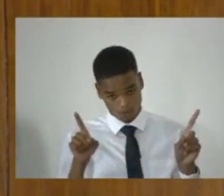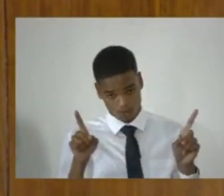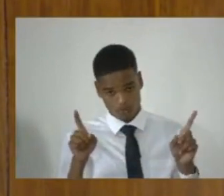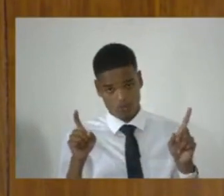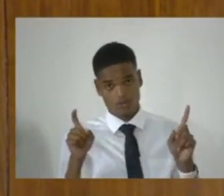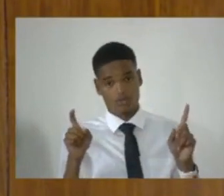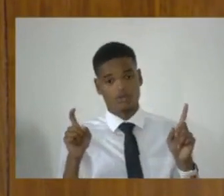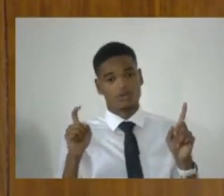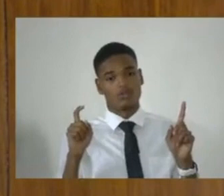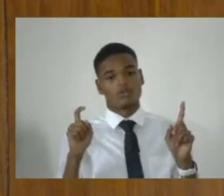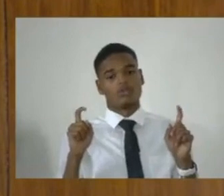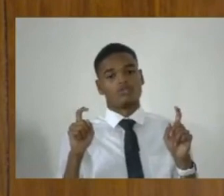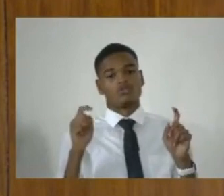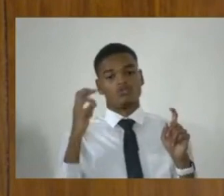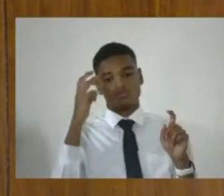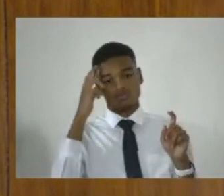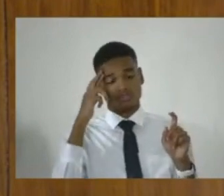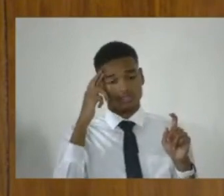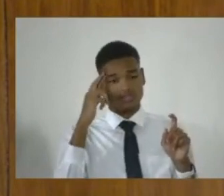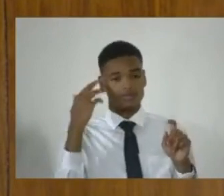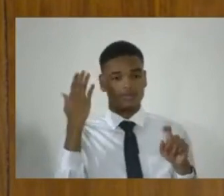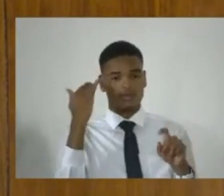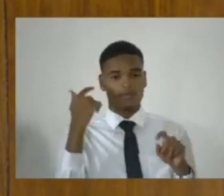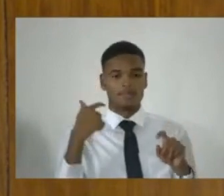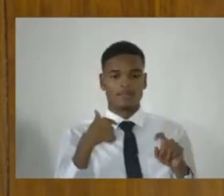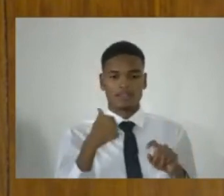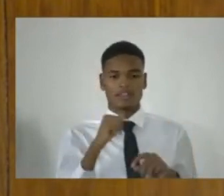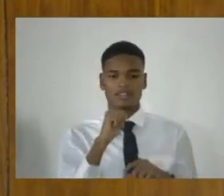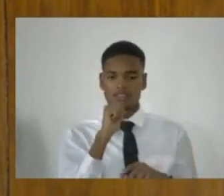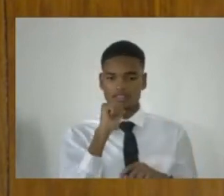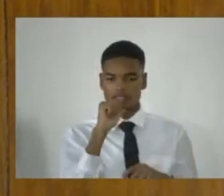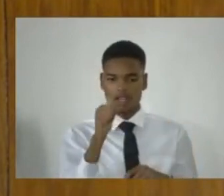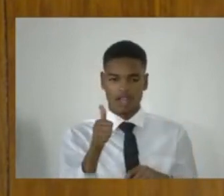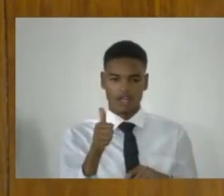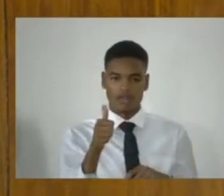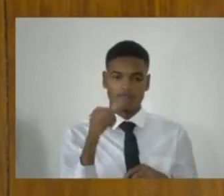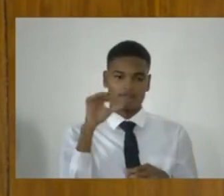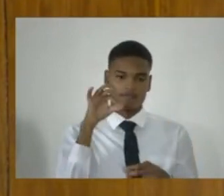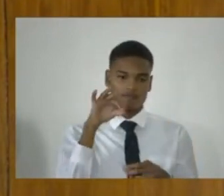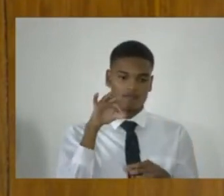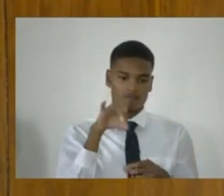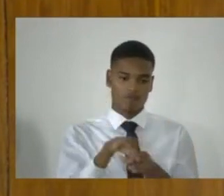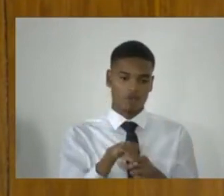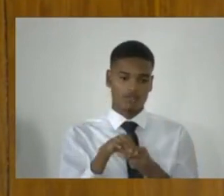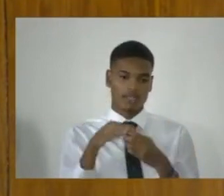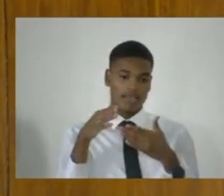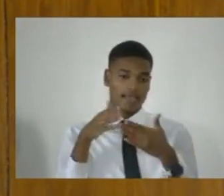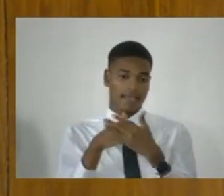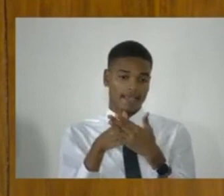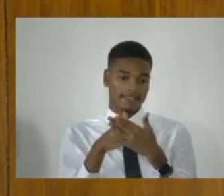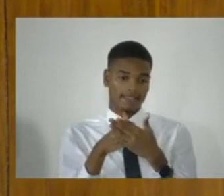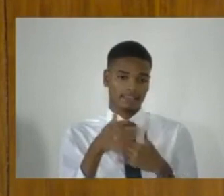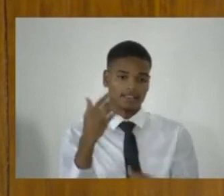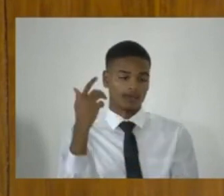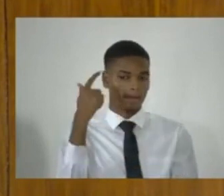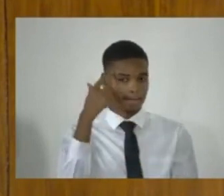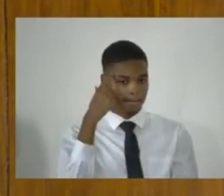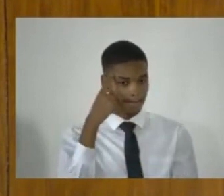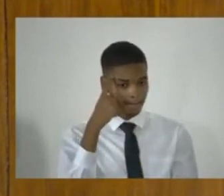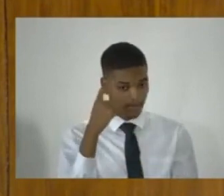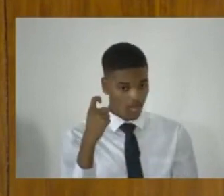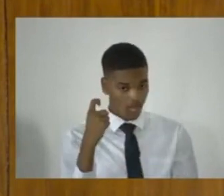But the reason why I will not be voting against it is because